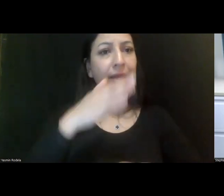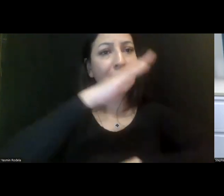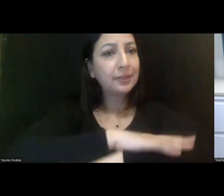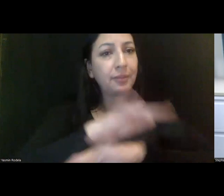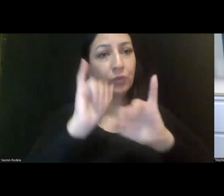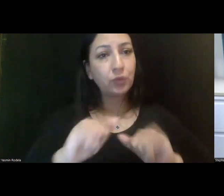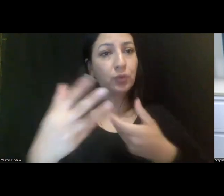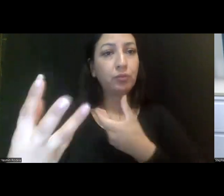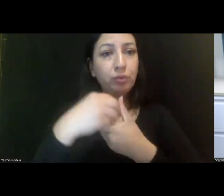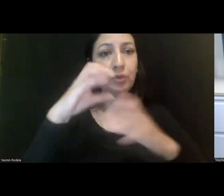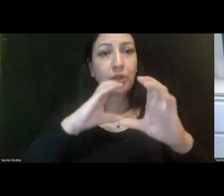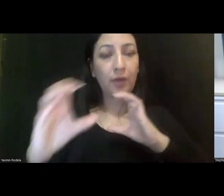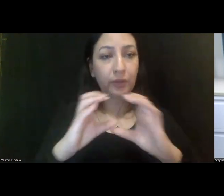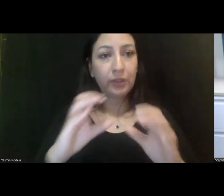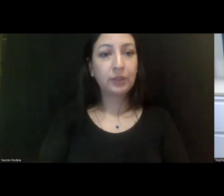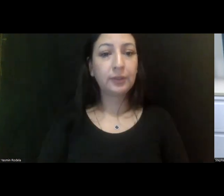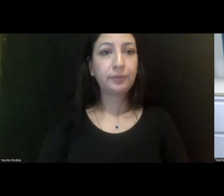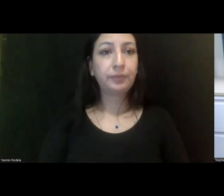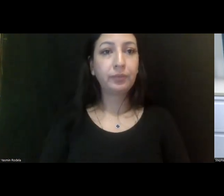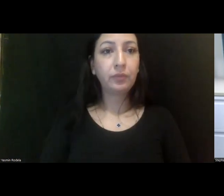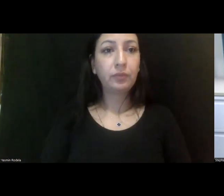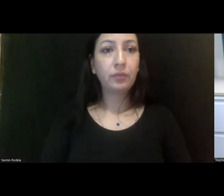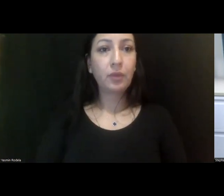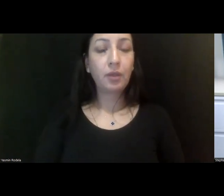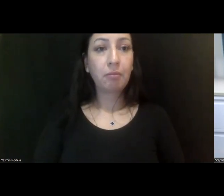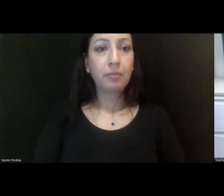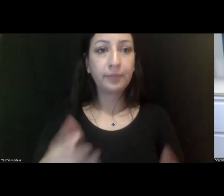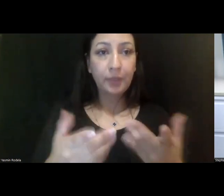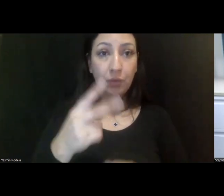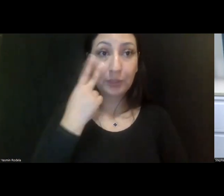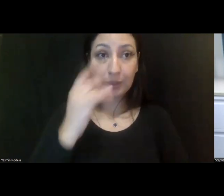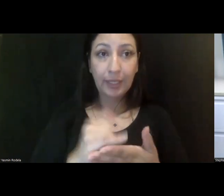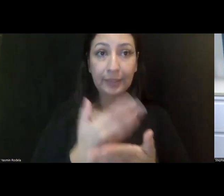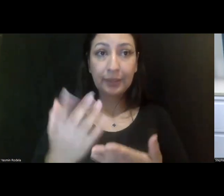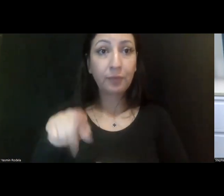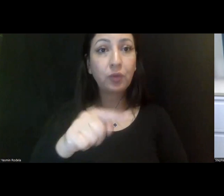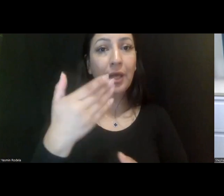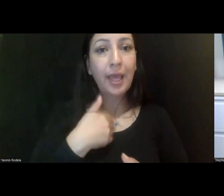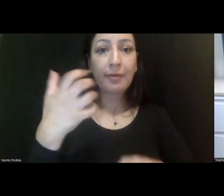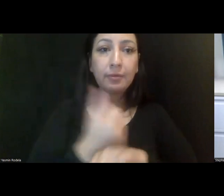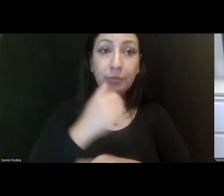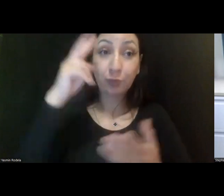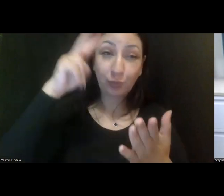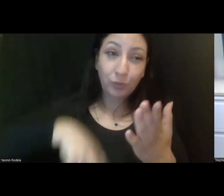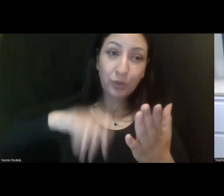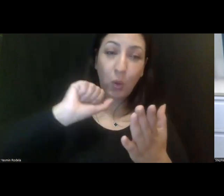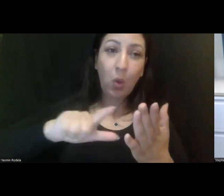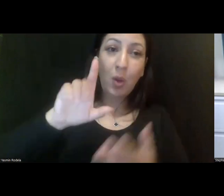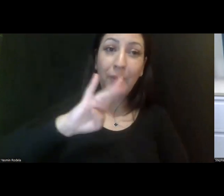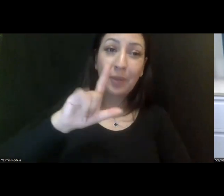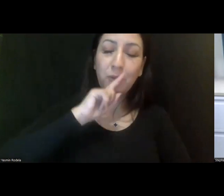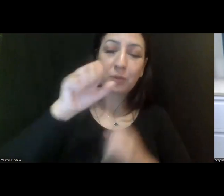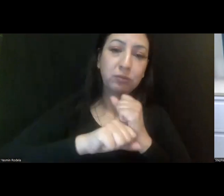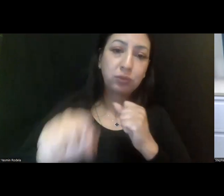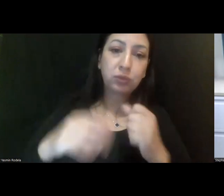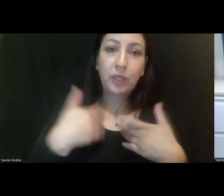well in these conversations. Um, and as you may see, if, some of you would have taken the time to read the whole bill, it's very long. There's a lots